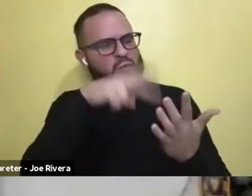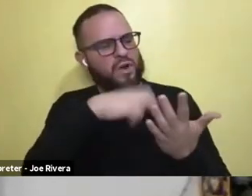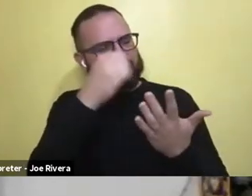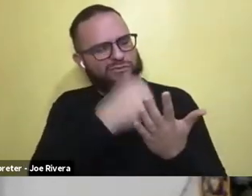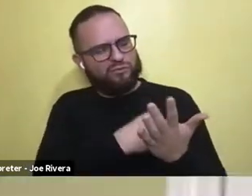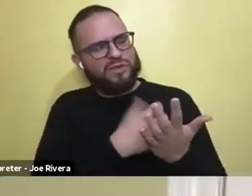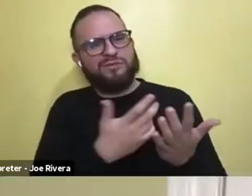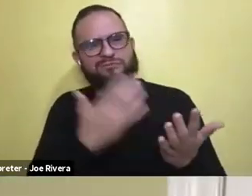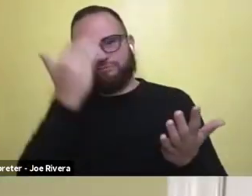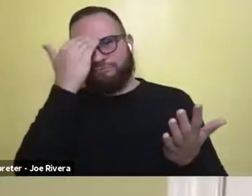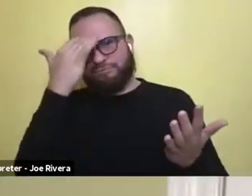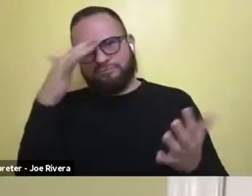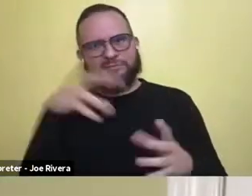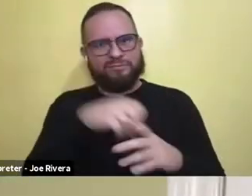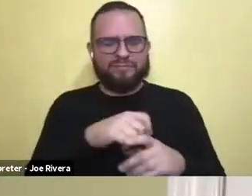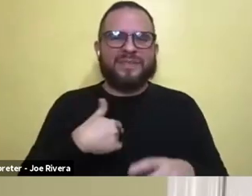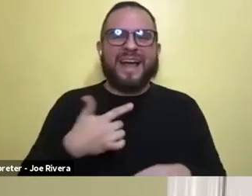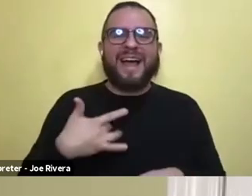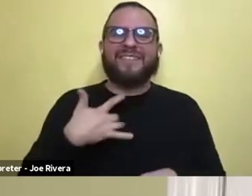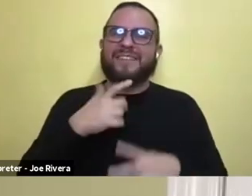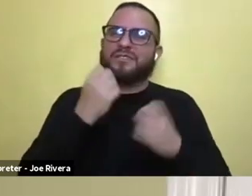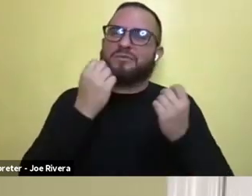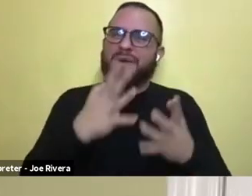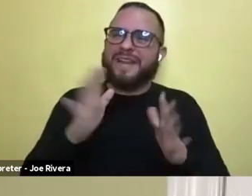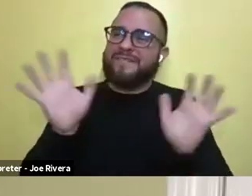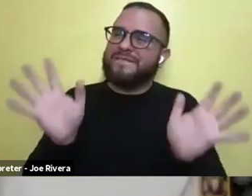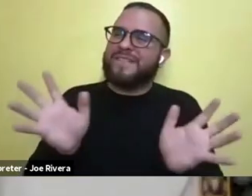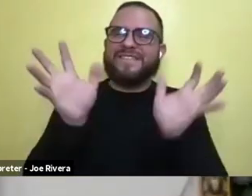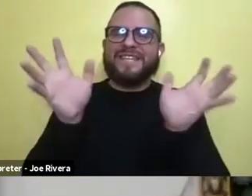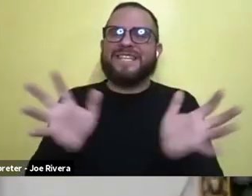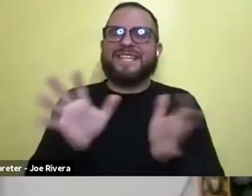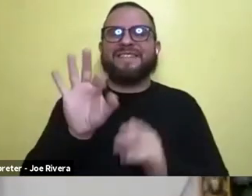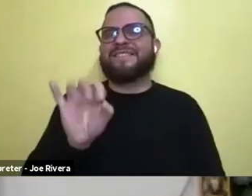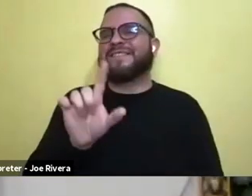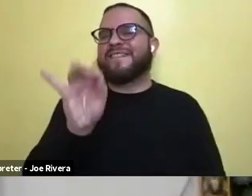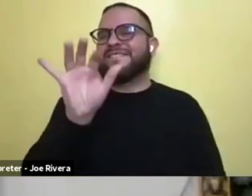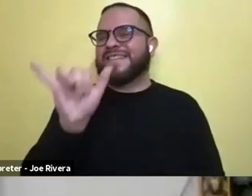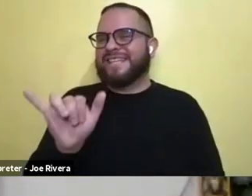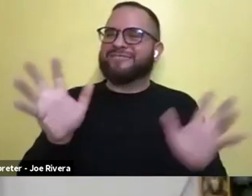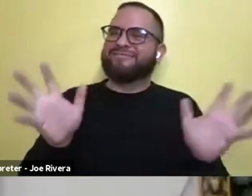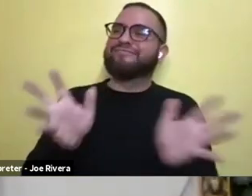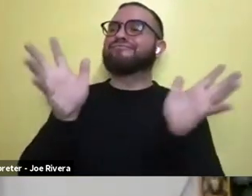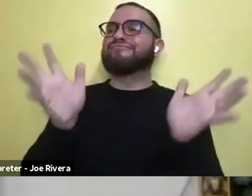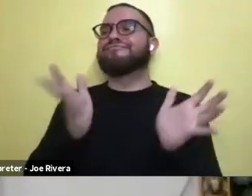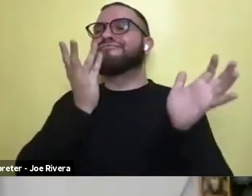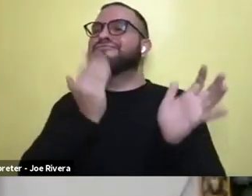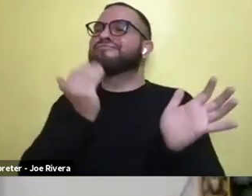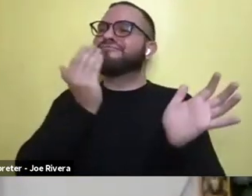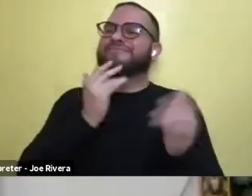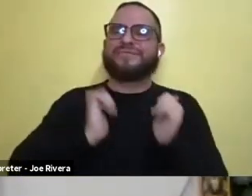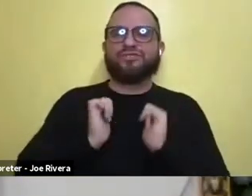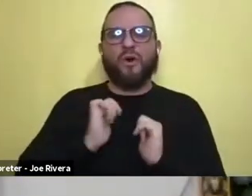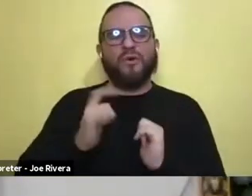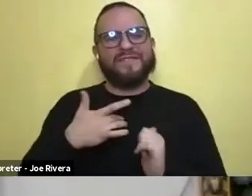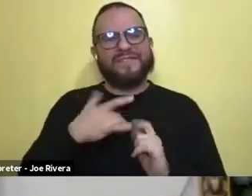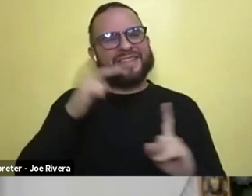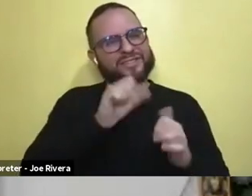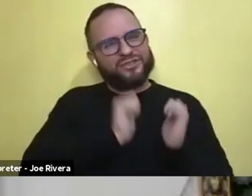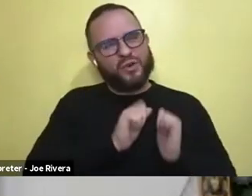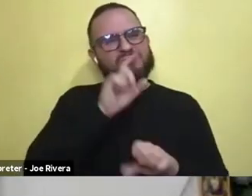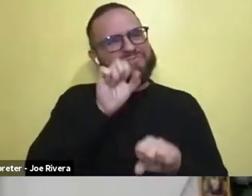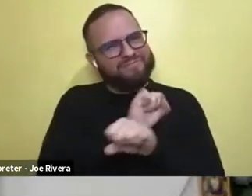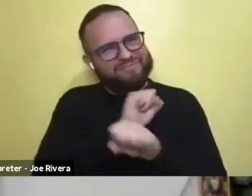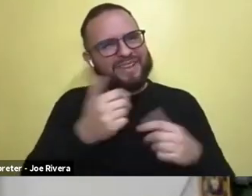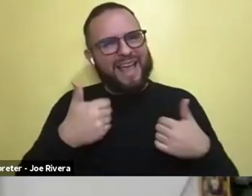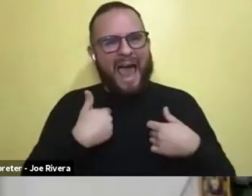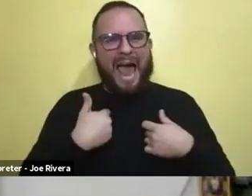of fluffy shows and the fact that this show really has like a meaning and a drive behind it. It really drew me in because